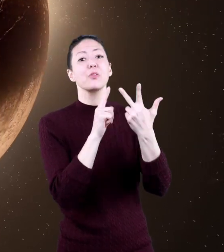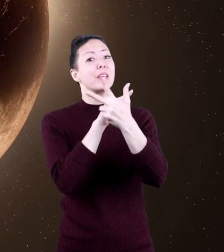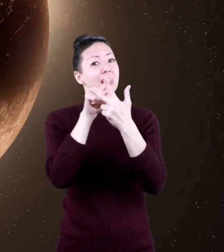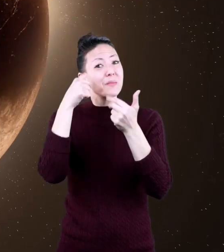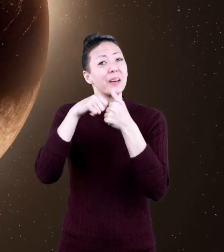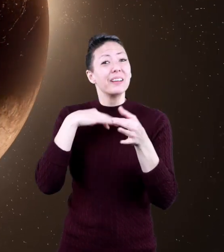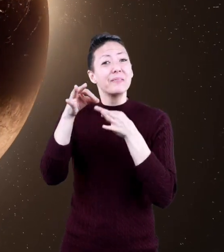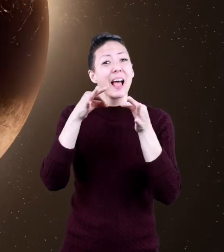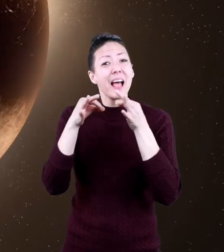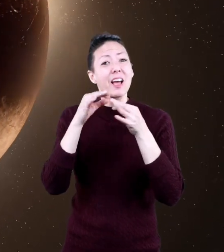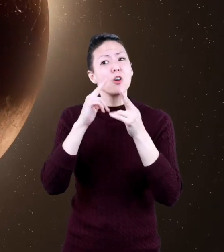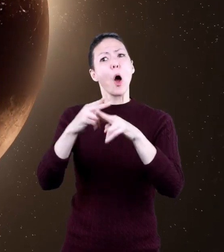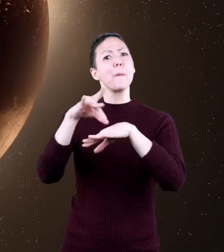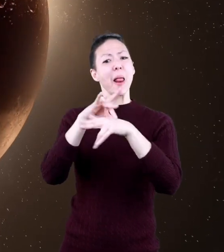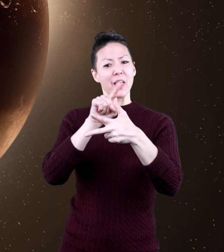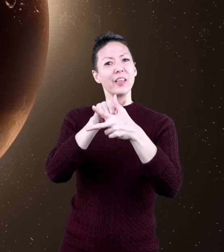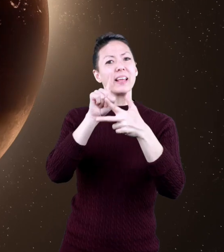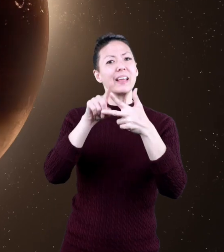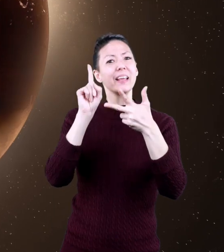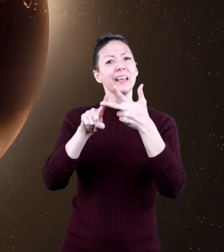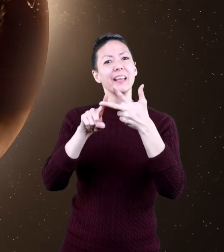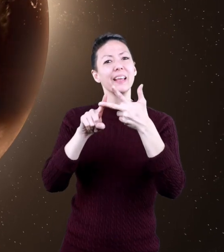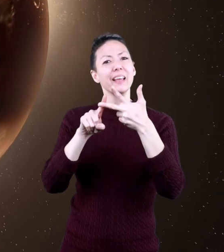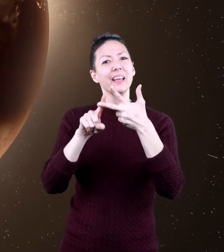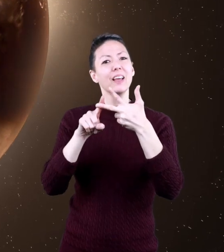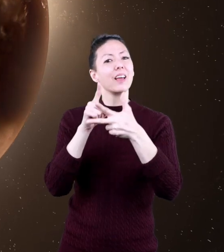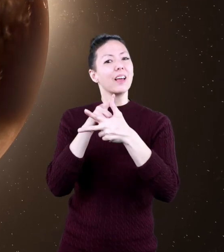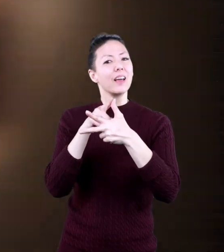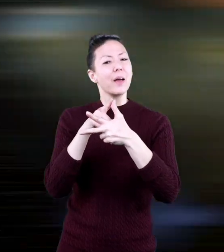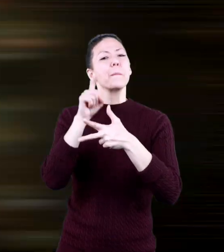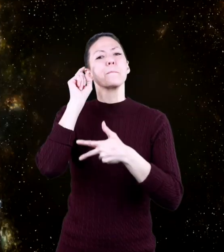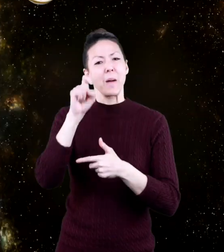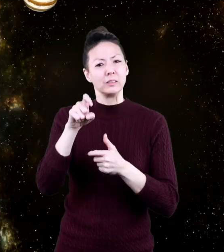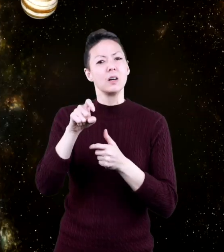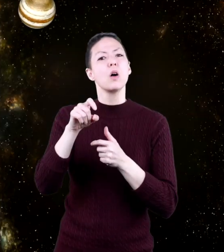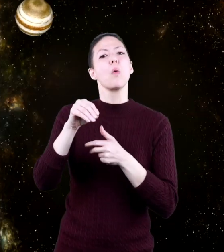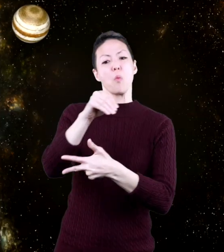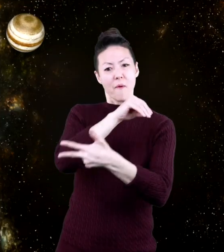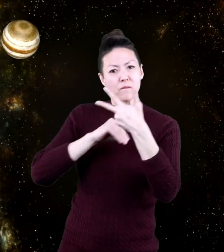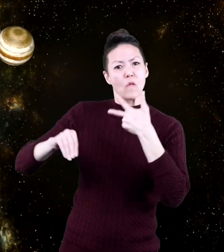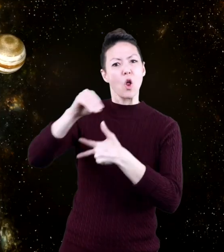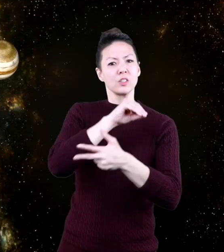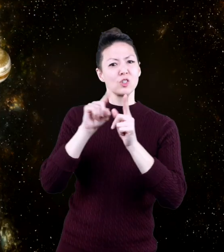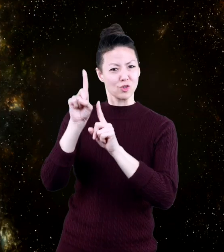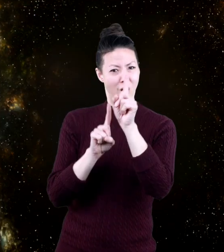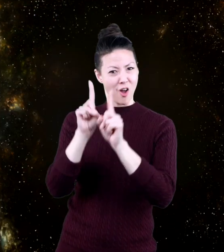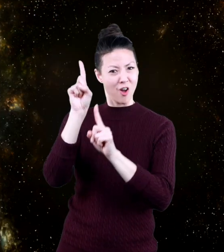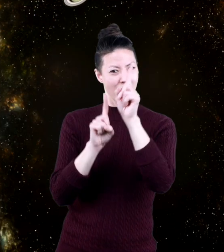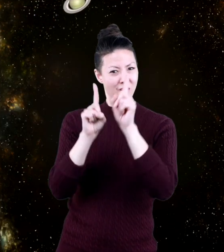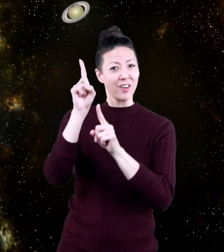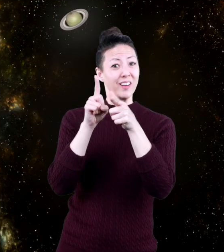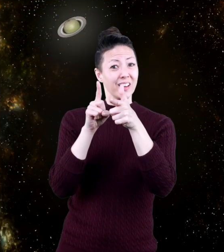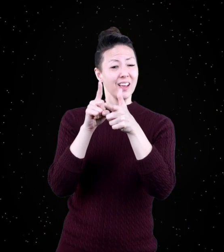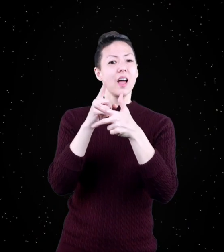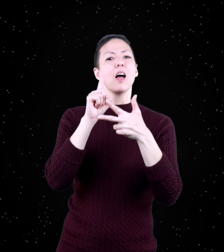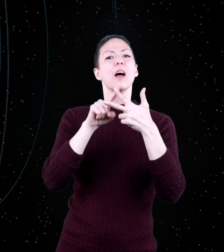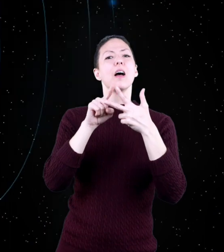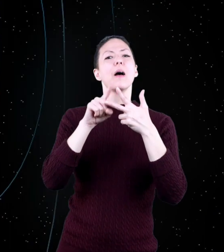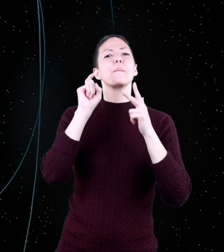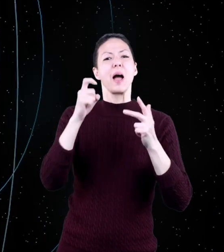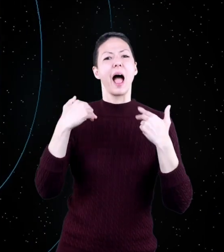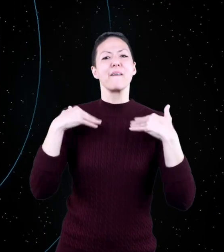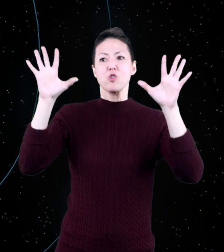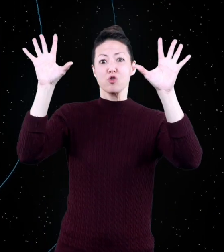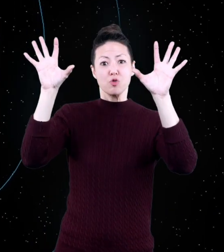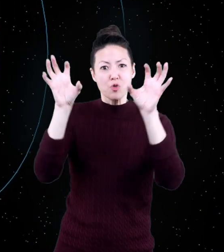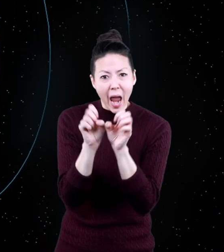things planets require to be called planets? They must revolve around a star. They have